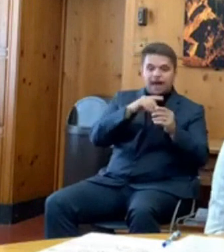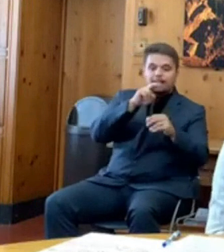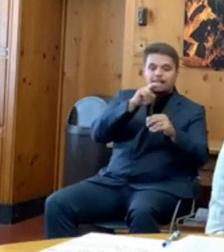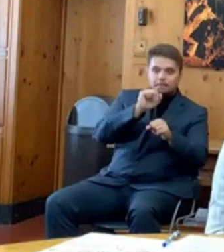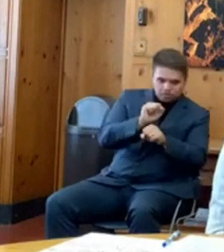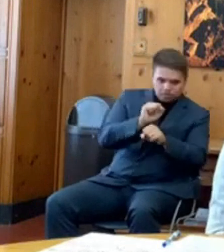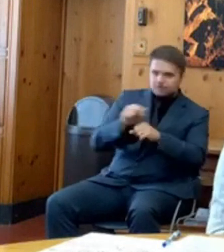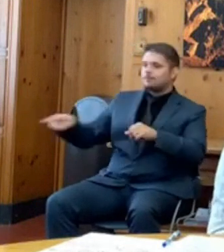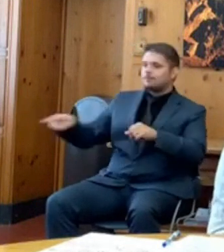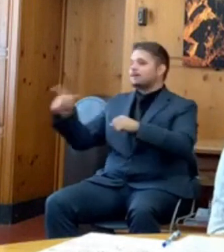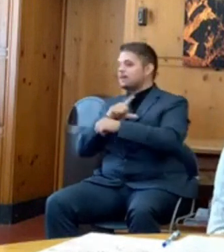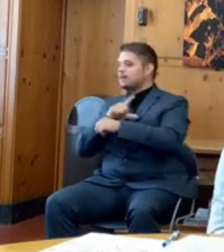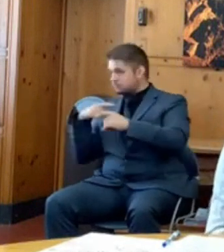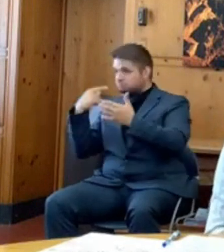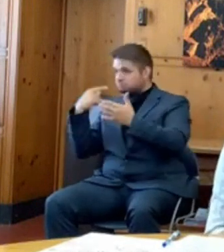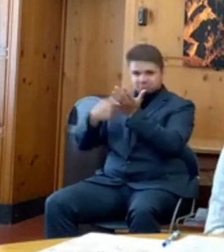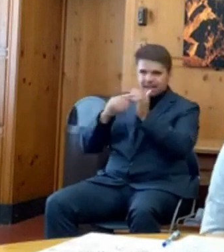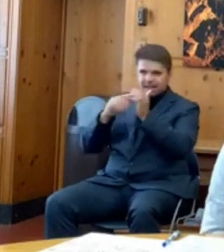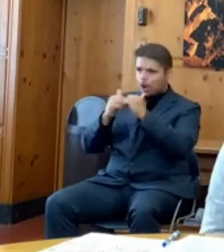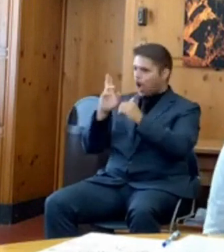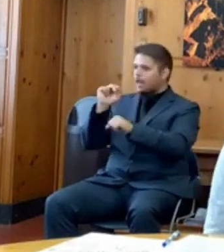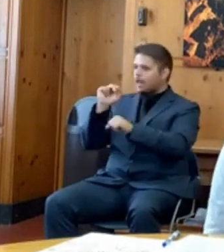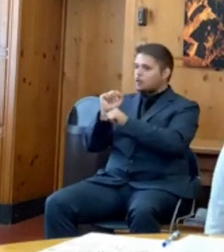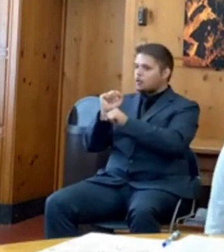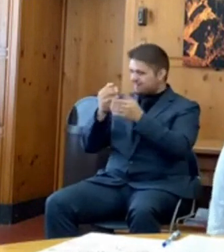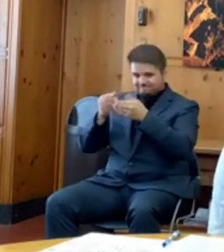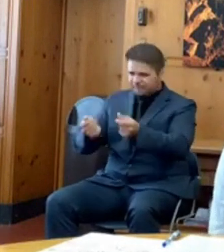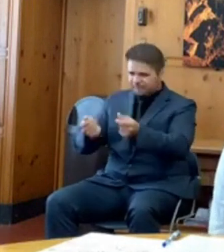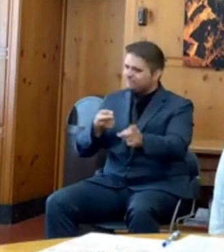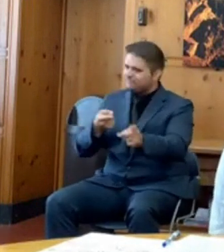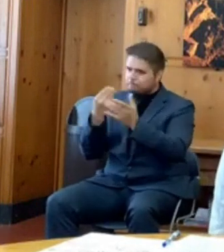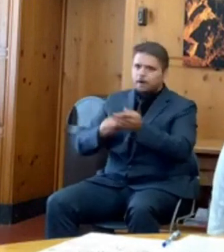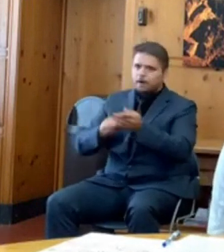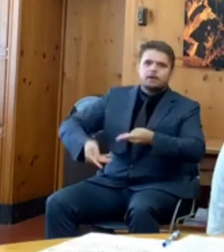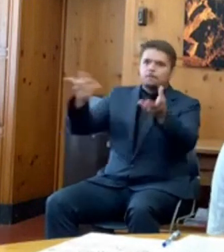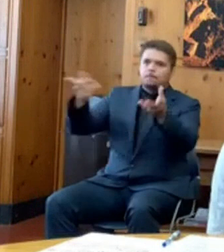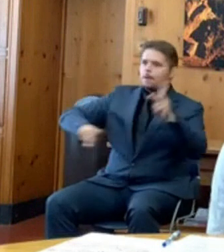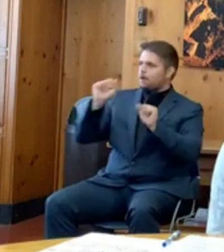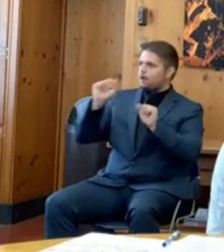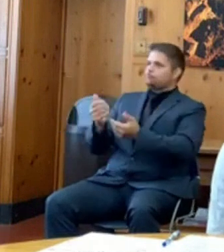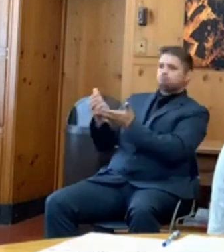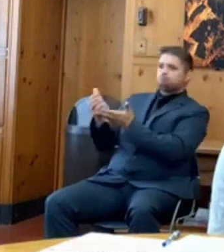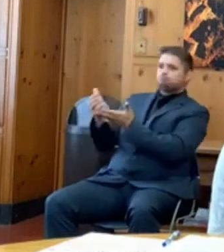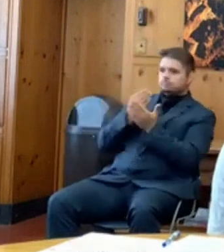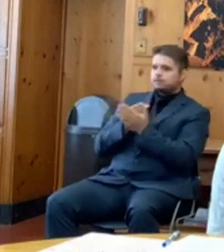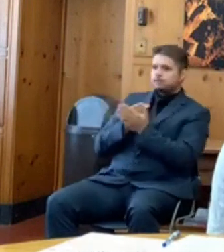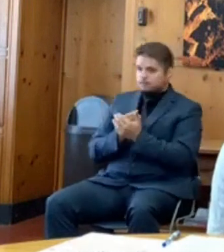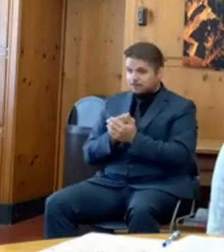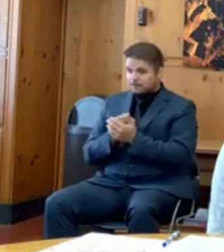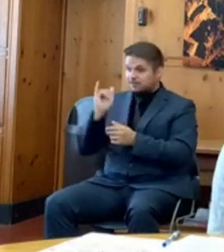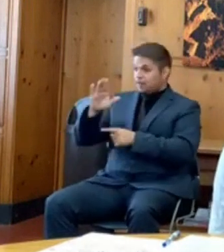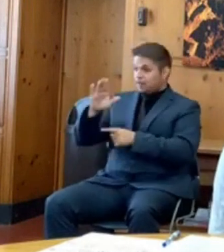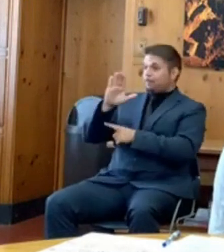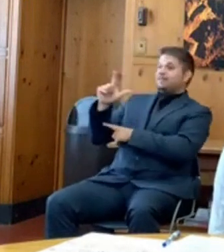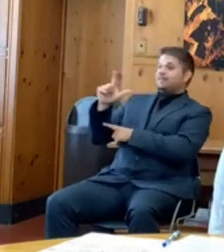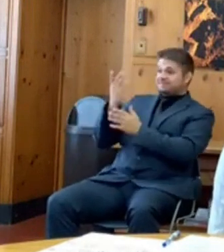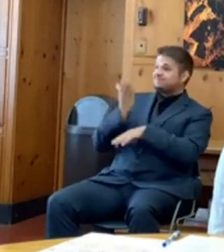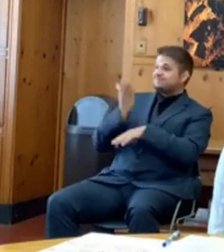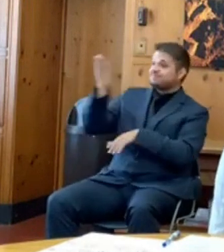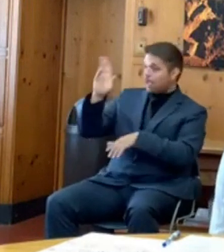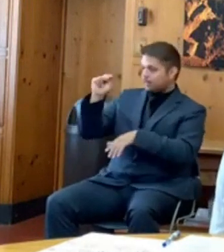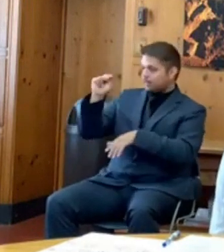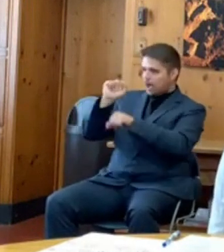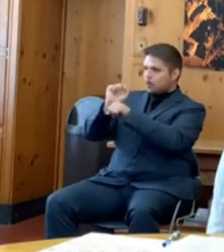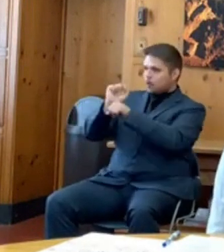much more quickly. And Senate Bill 701, proposed by Labor Commissioner Val Hoyle,